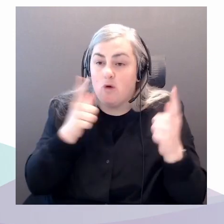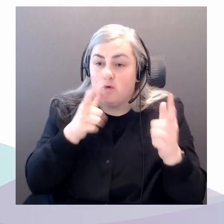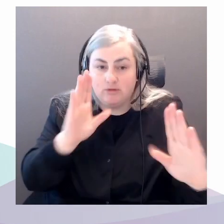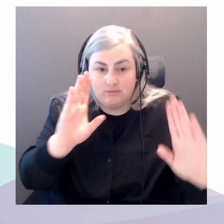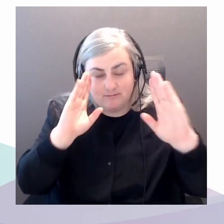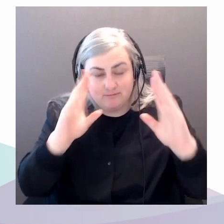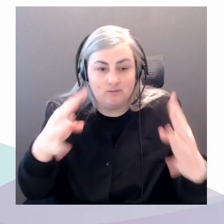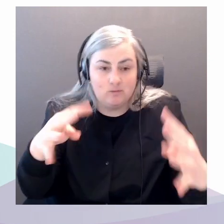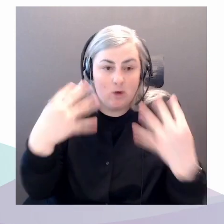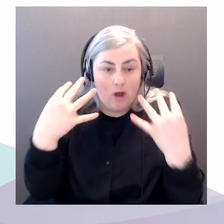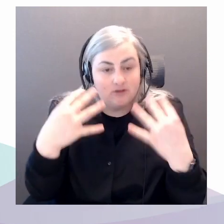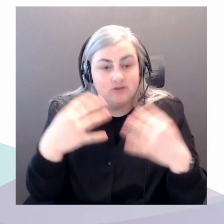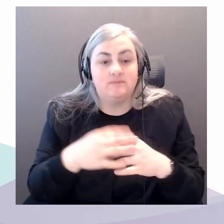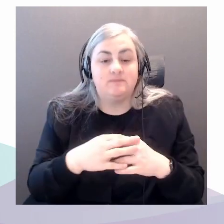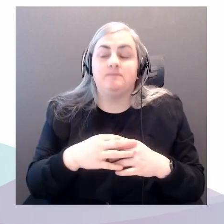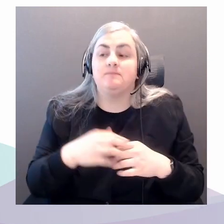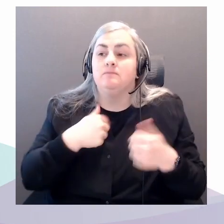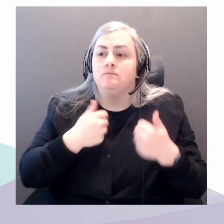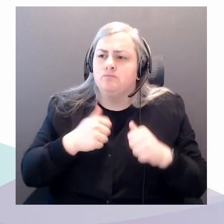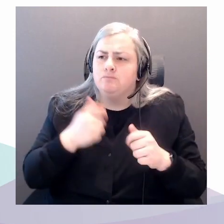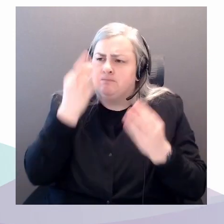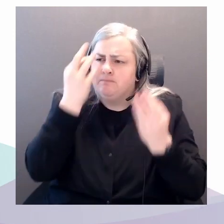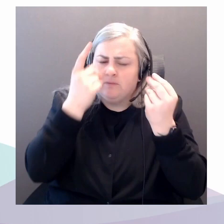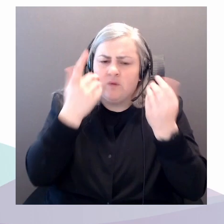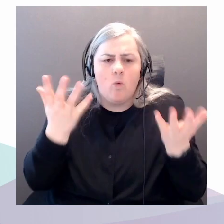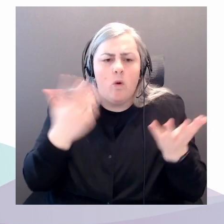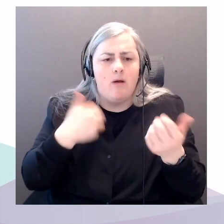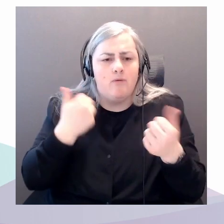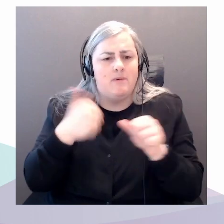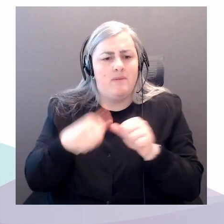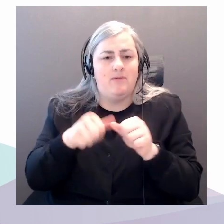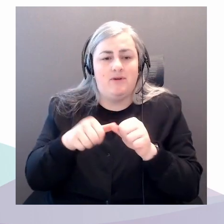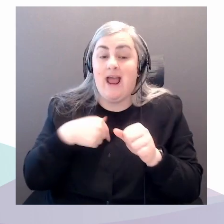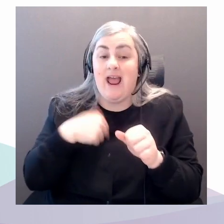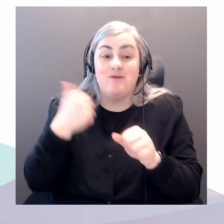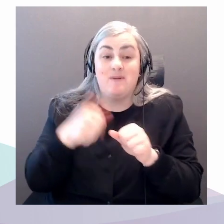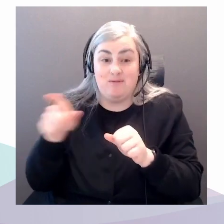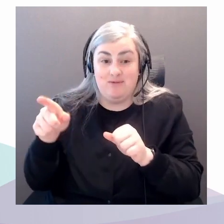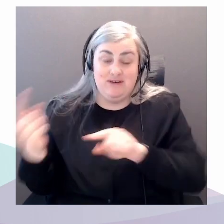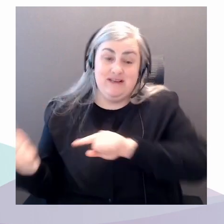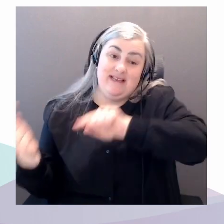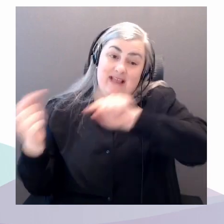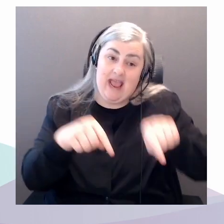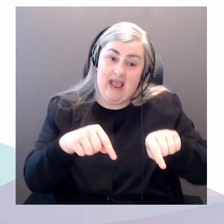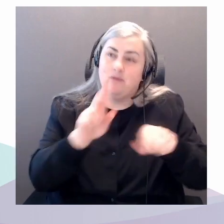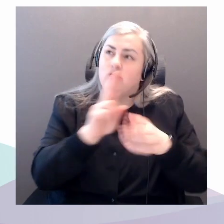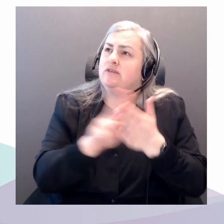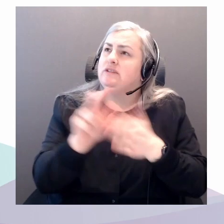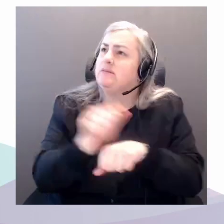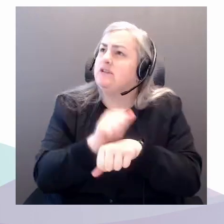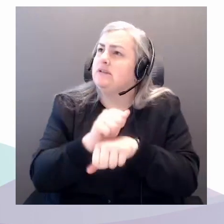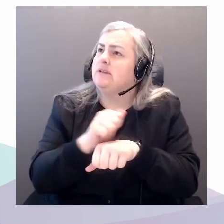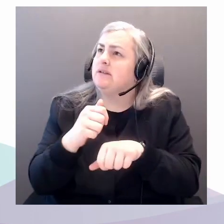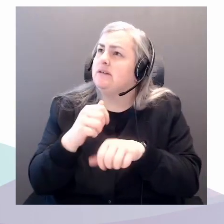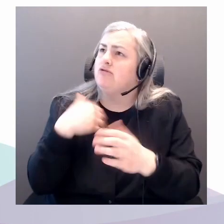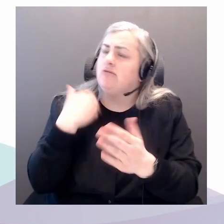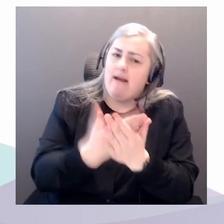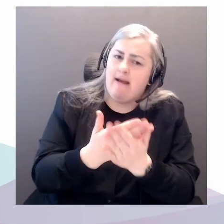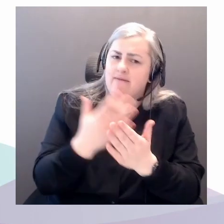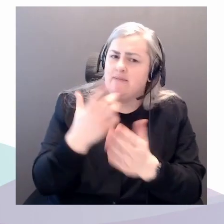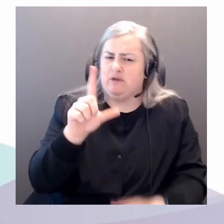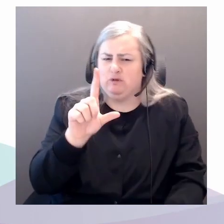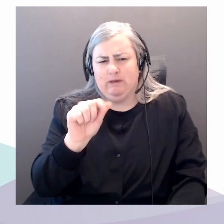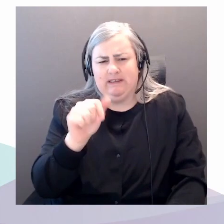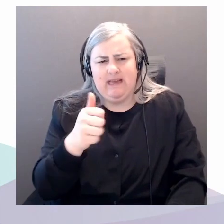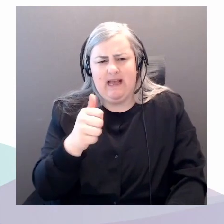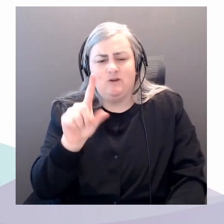I mean, I remember that you had arrived at the University of Alberta. think in like, what, 2010, 2011. Several people had mentioned your